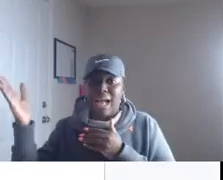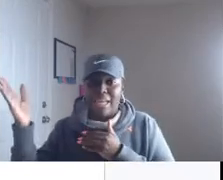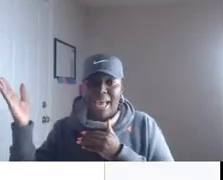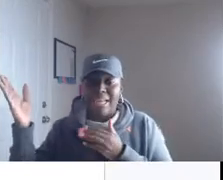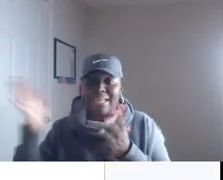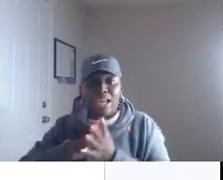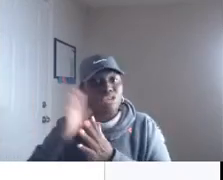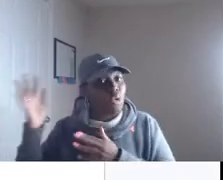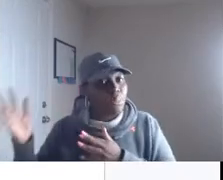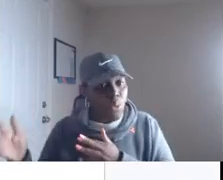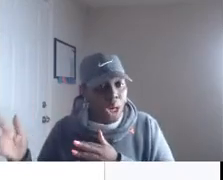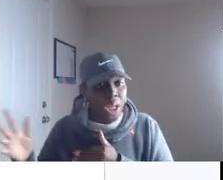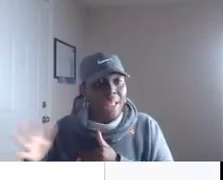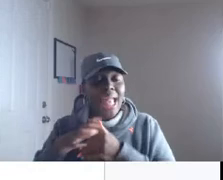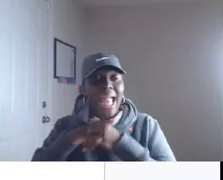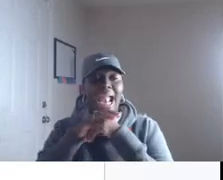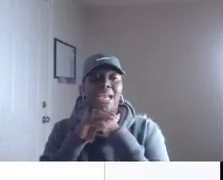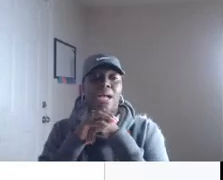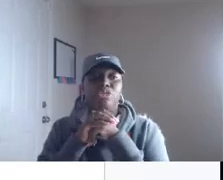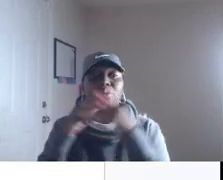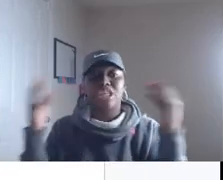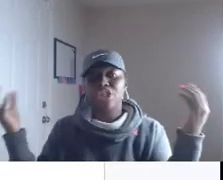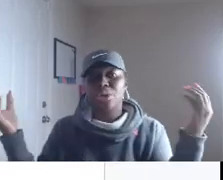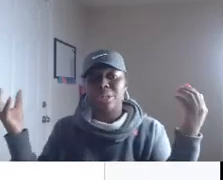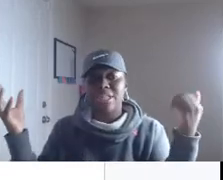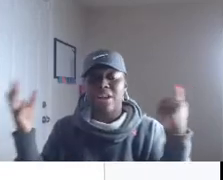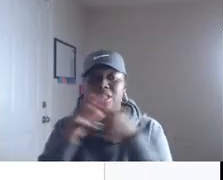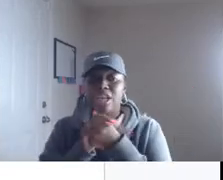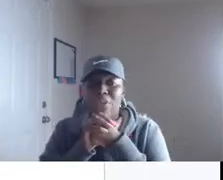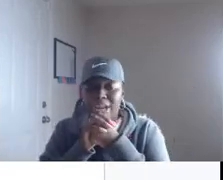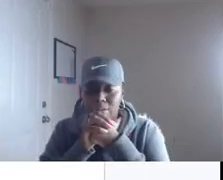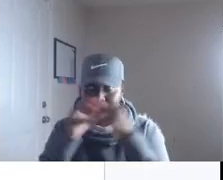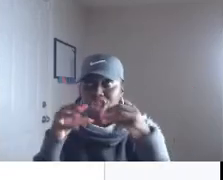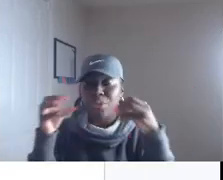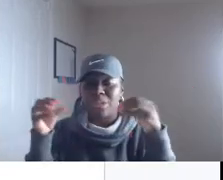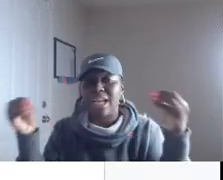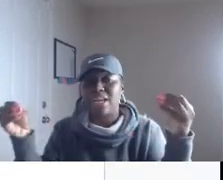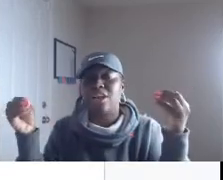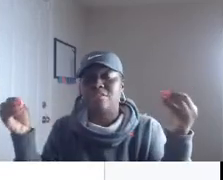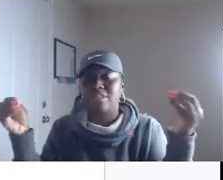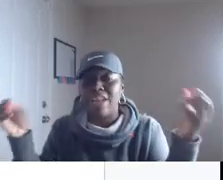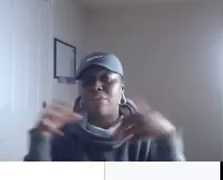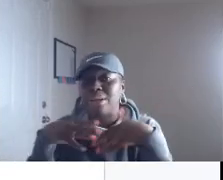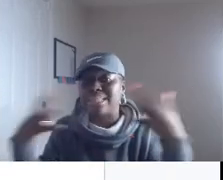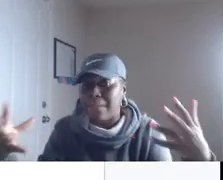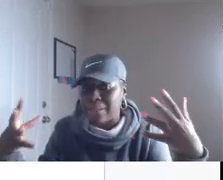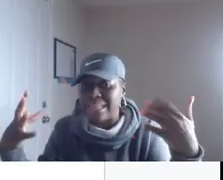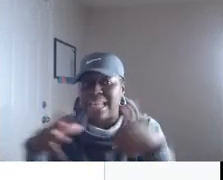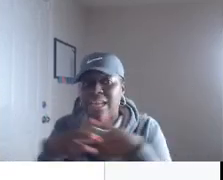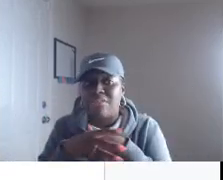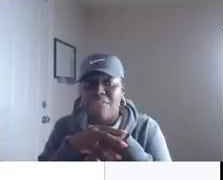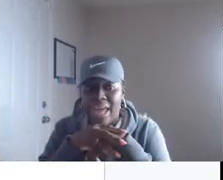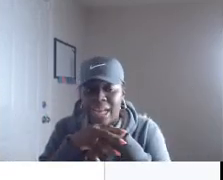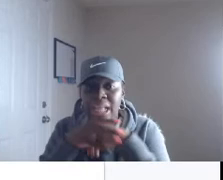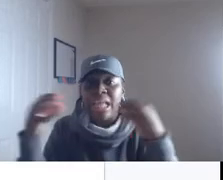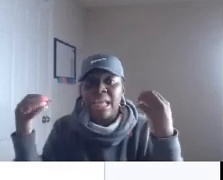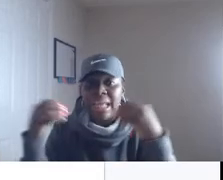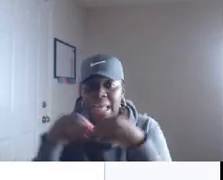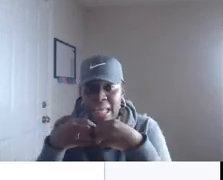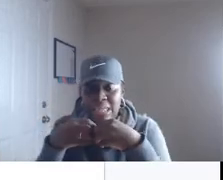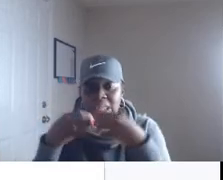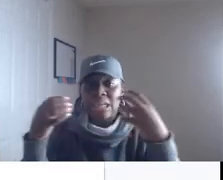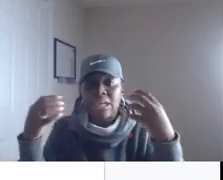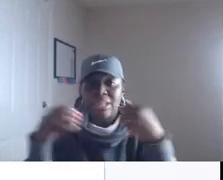up to 99 or more and um to register with the secretary register with the secretary of state for example in the state of nevada